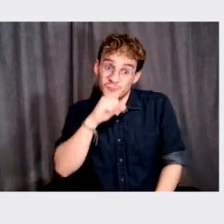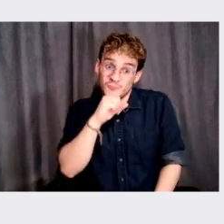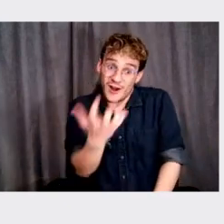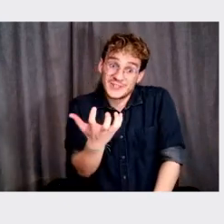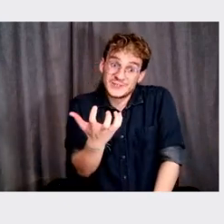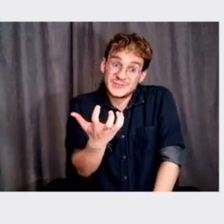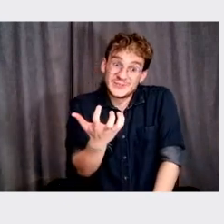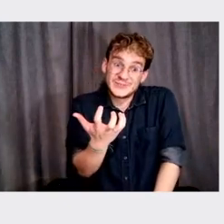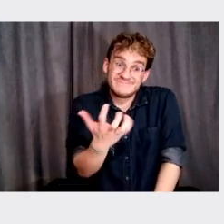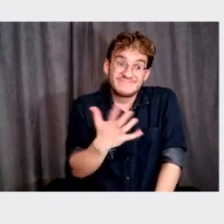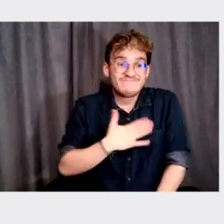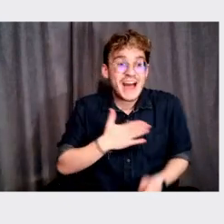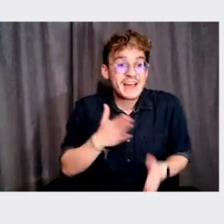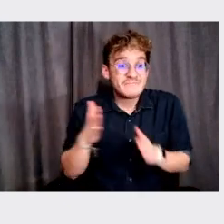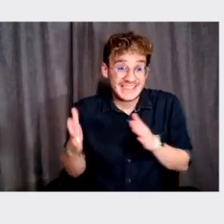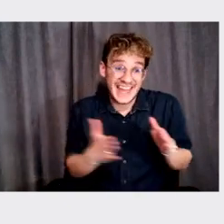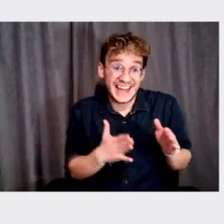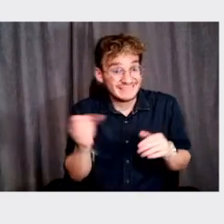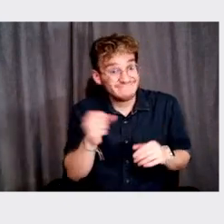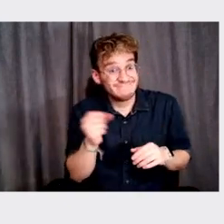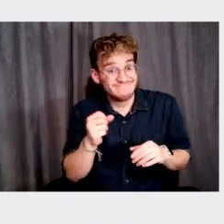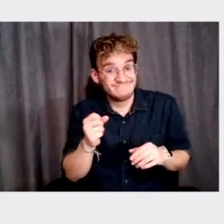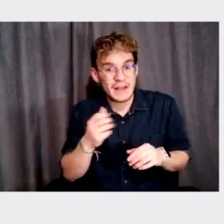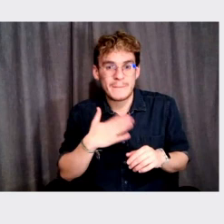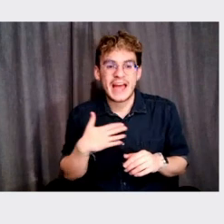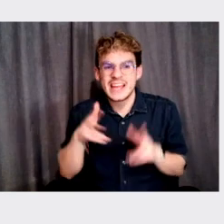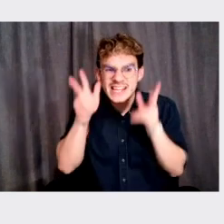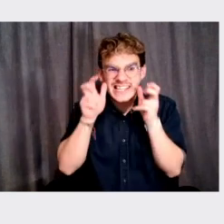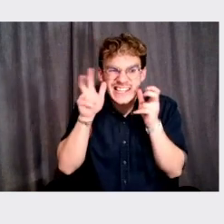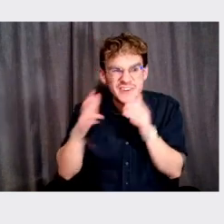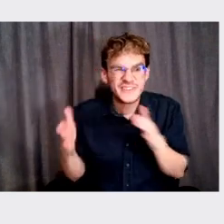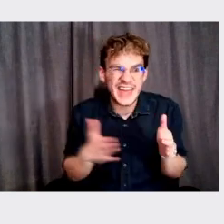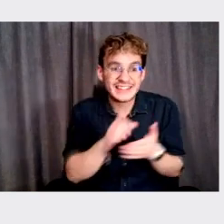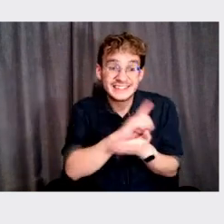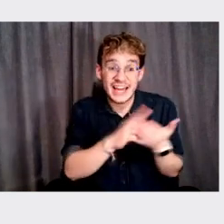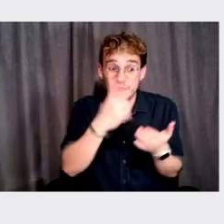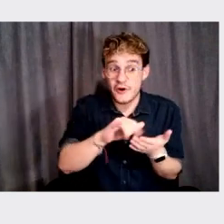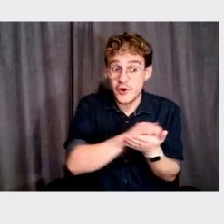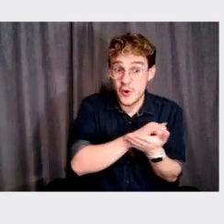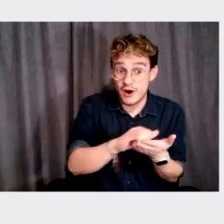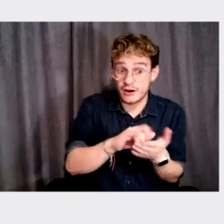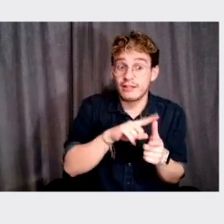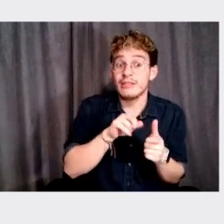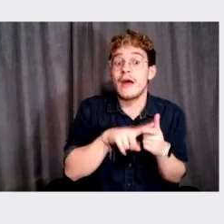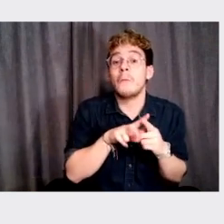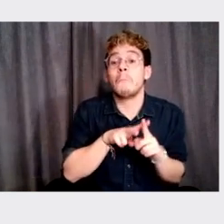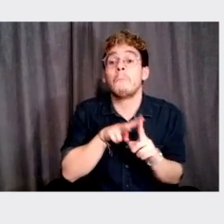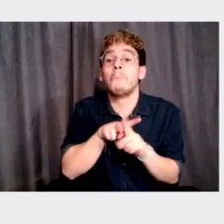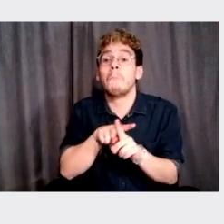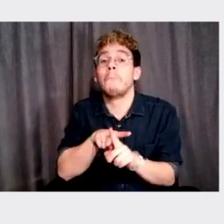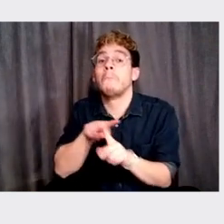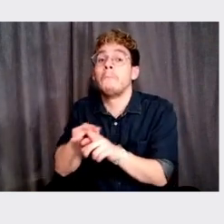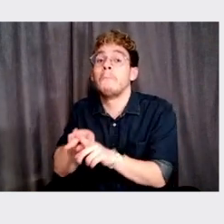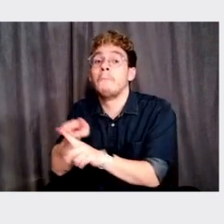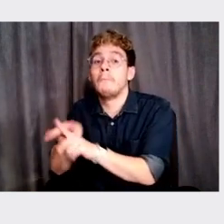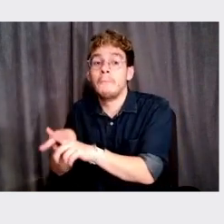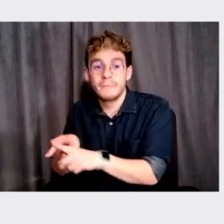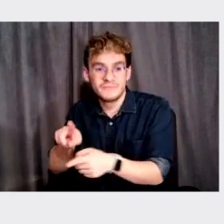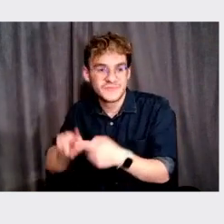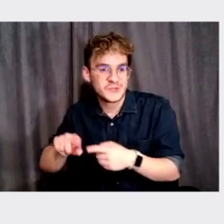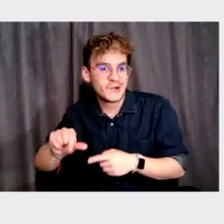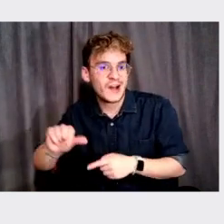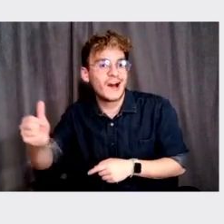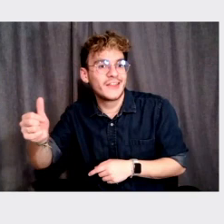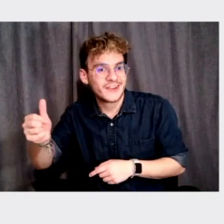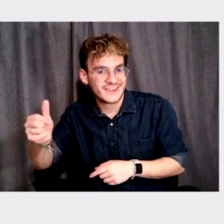uh, that was my plan actually, my evil plan was to design for New York and eventually, uh, make